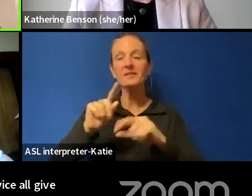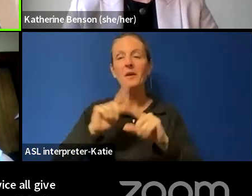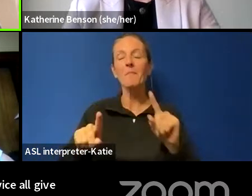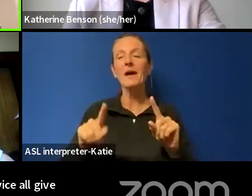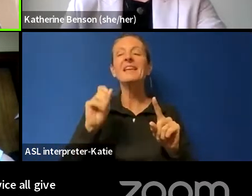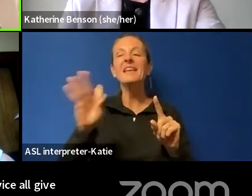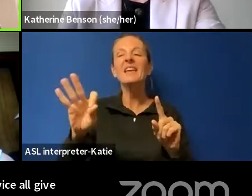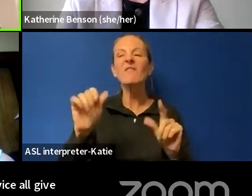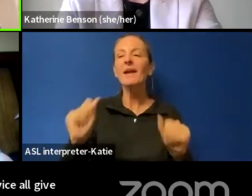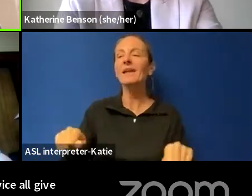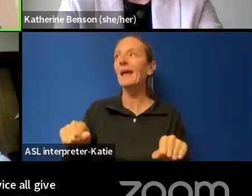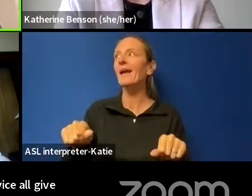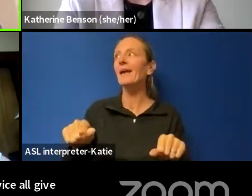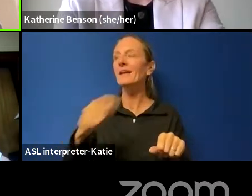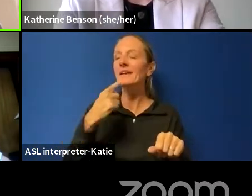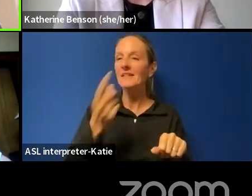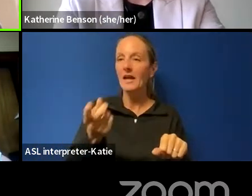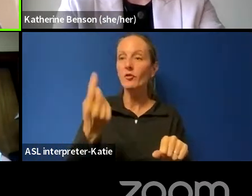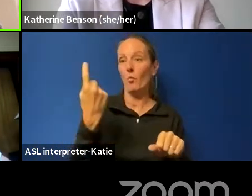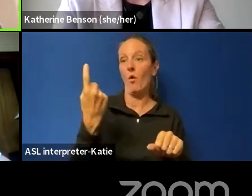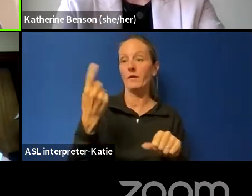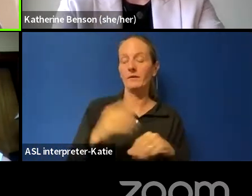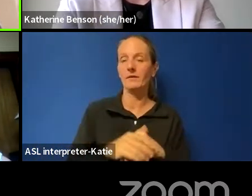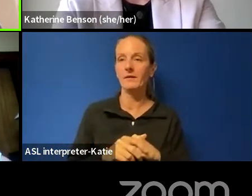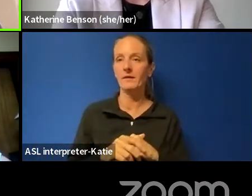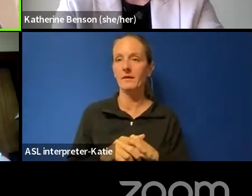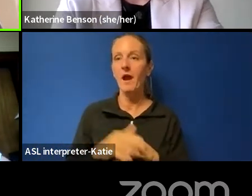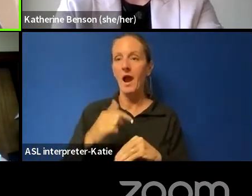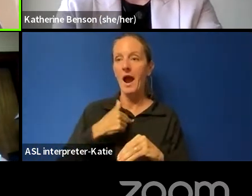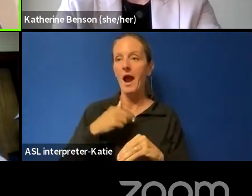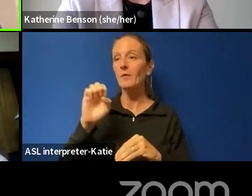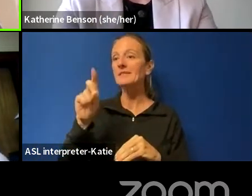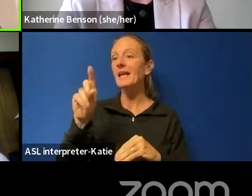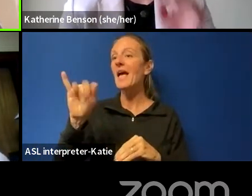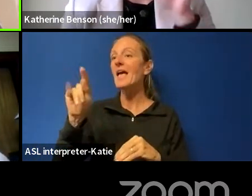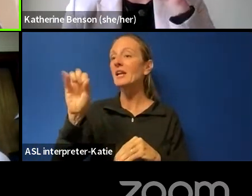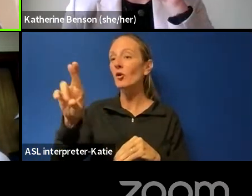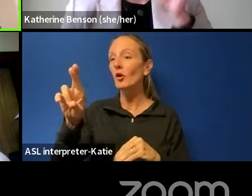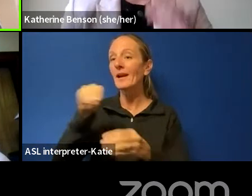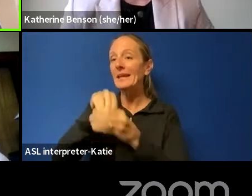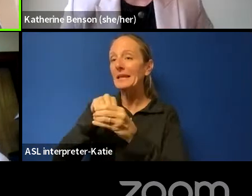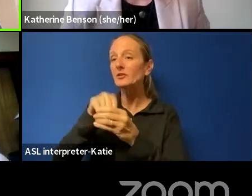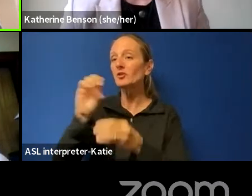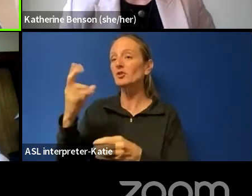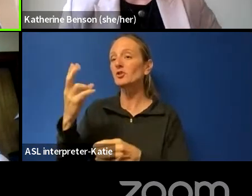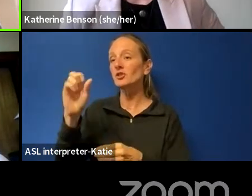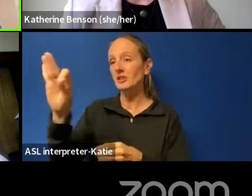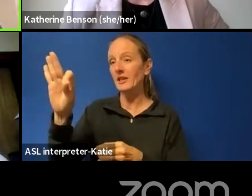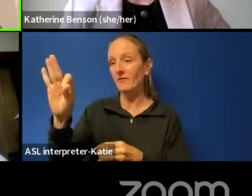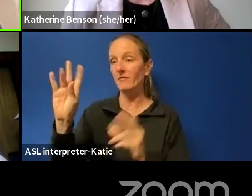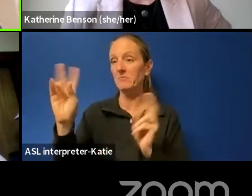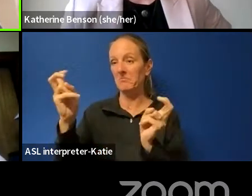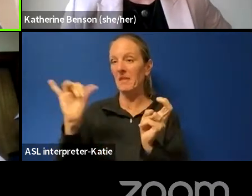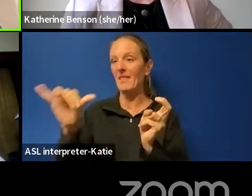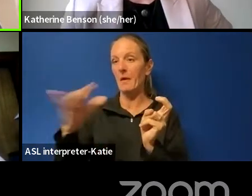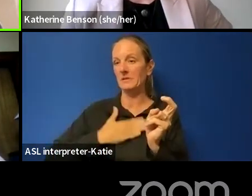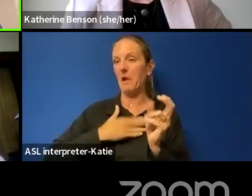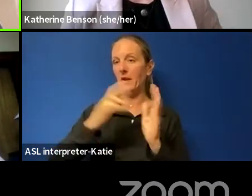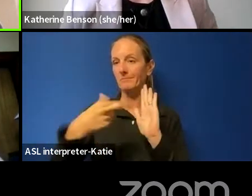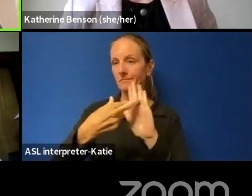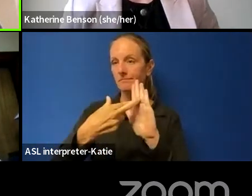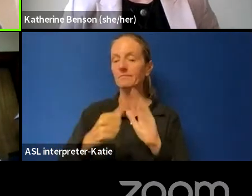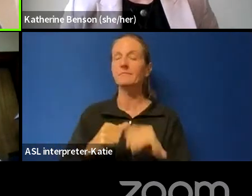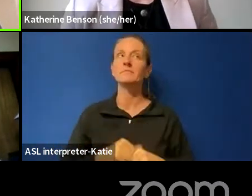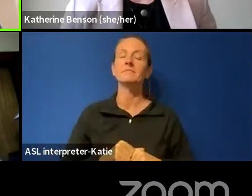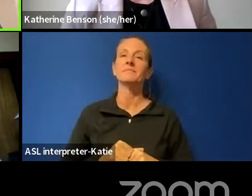um, specific to my role, um, I was editor-in-chief, uh, and, uh, I, I